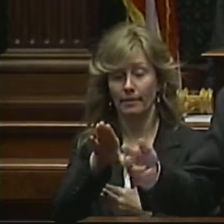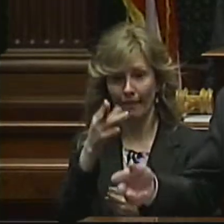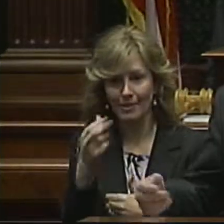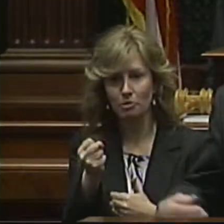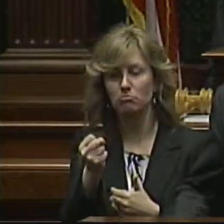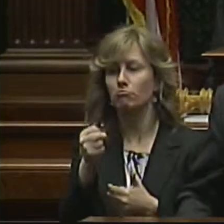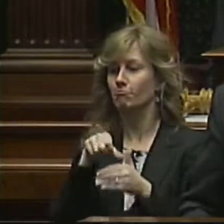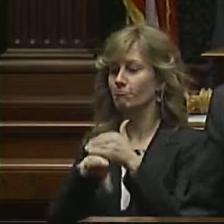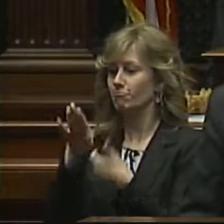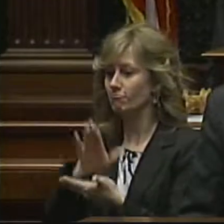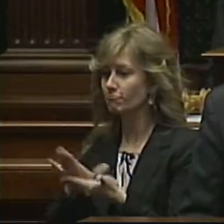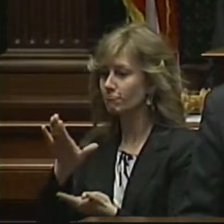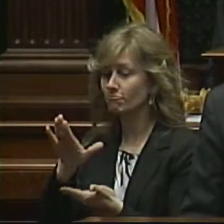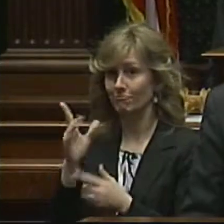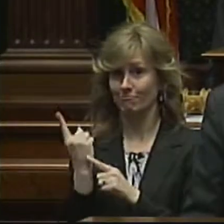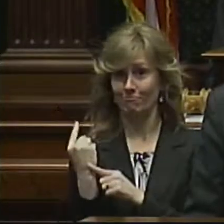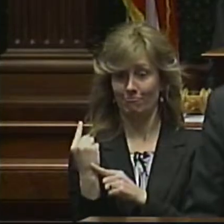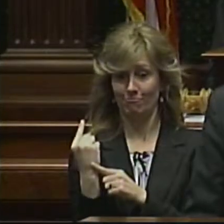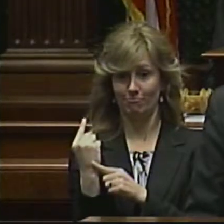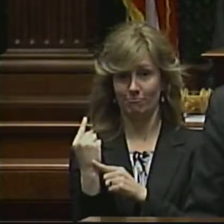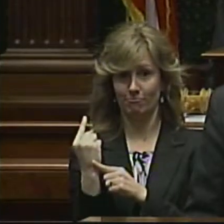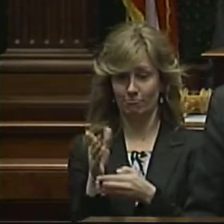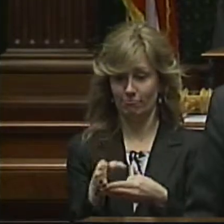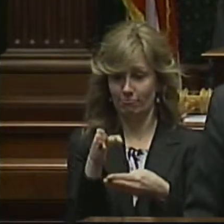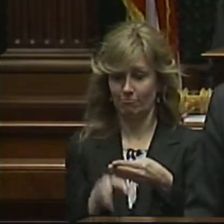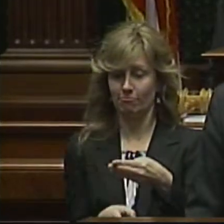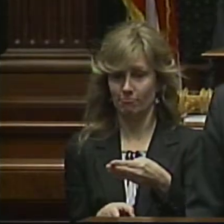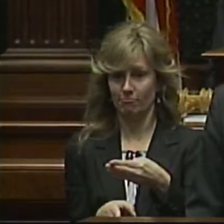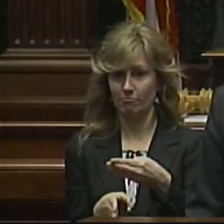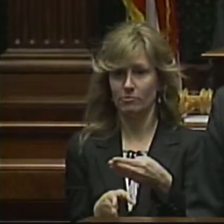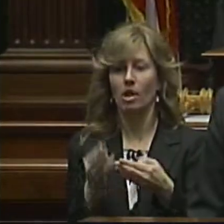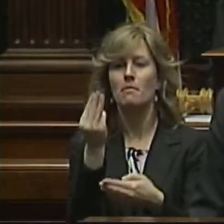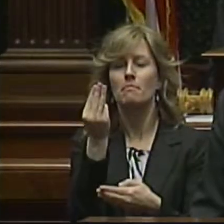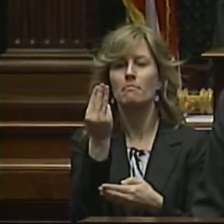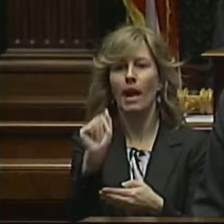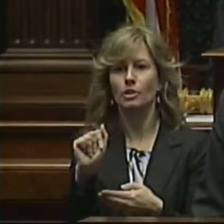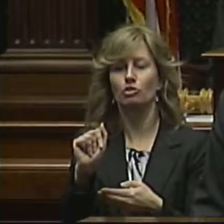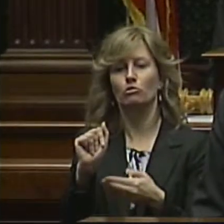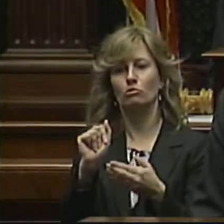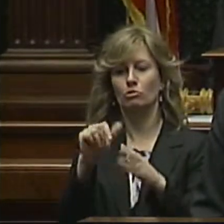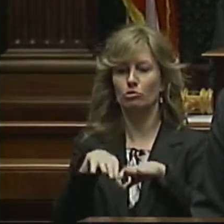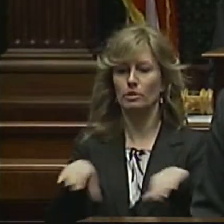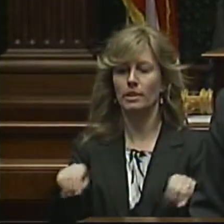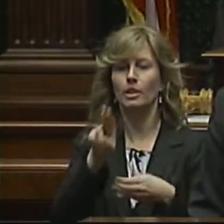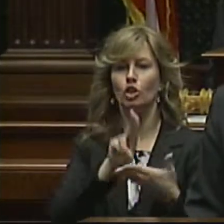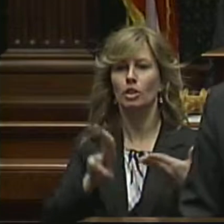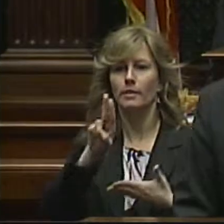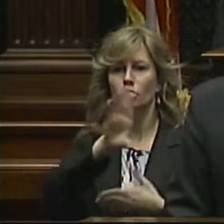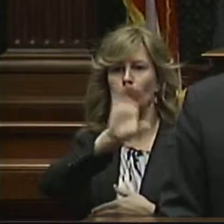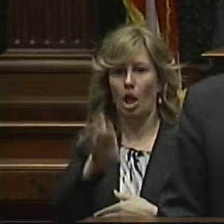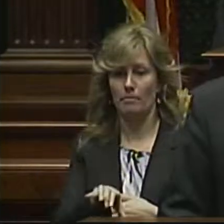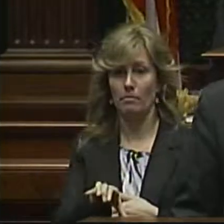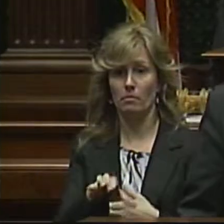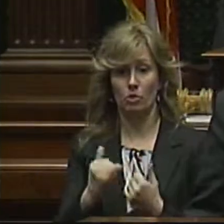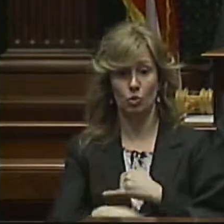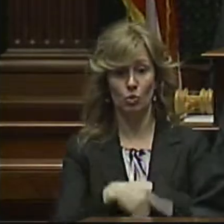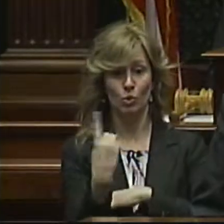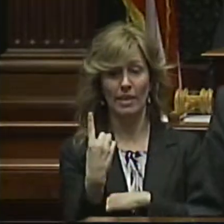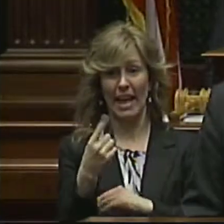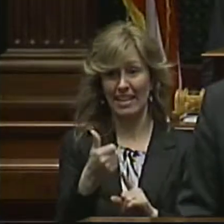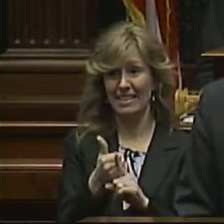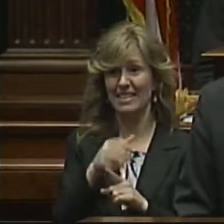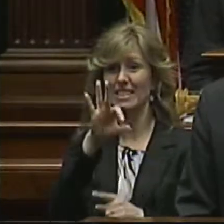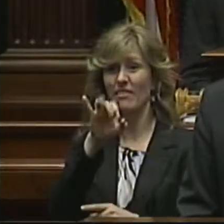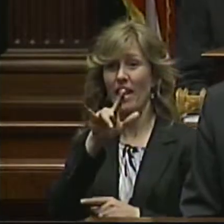then to college, and last year she completed her master's degree at the University of Chicago. Today she's a fellow